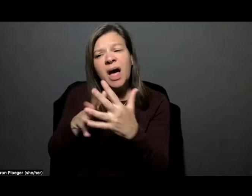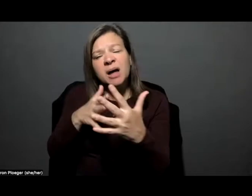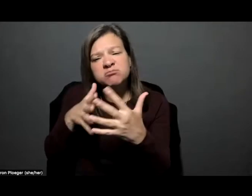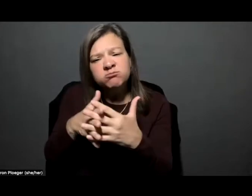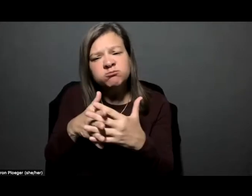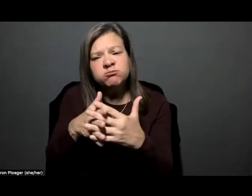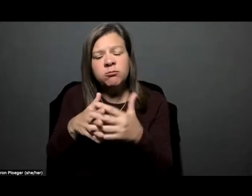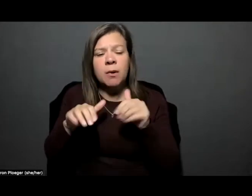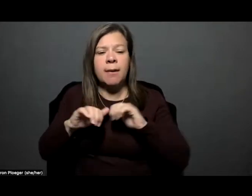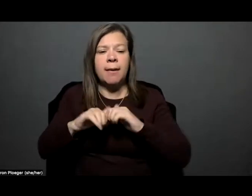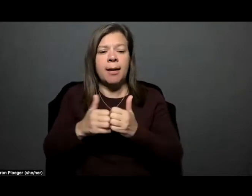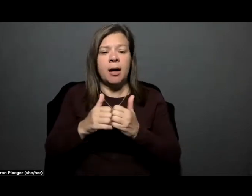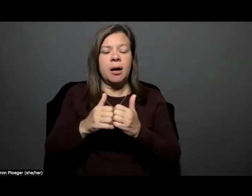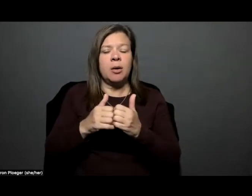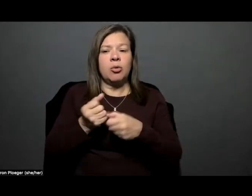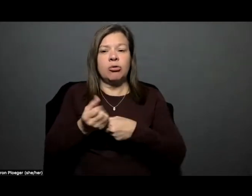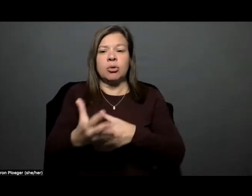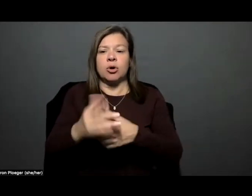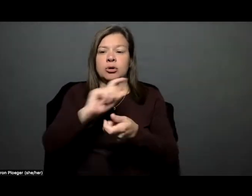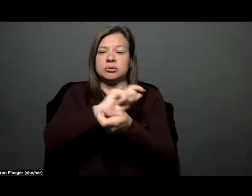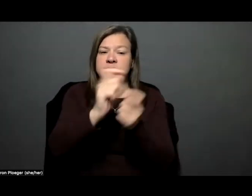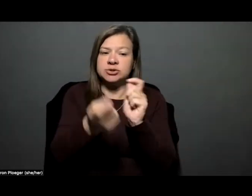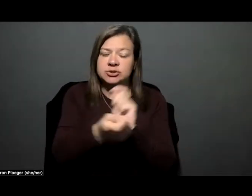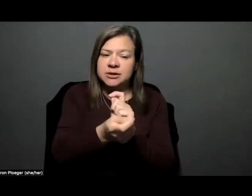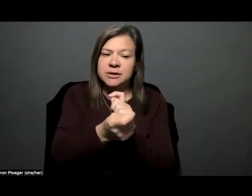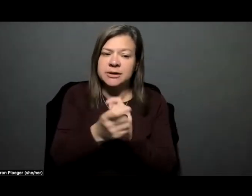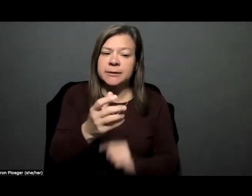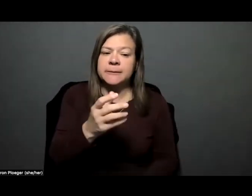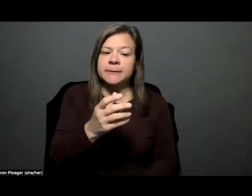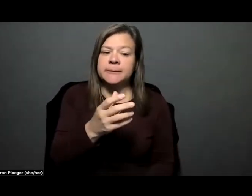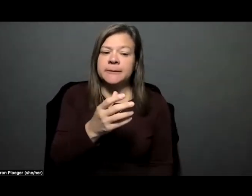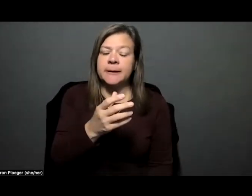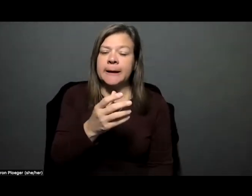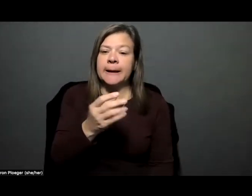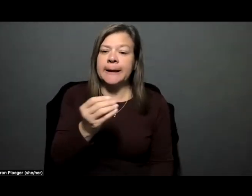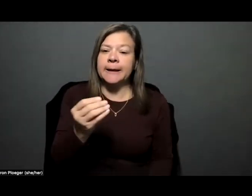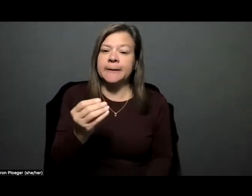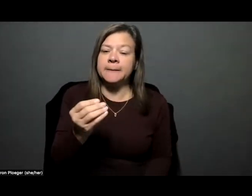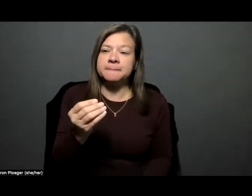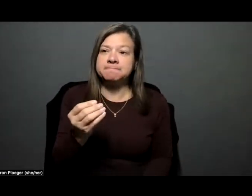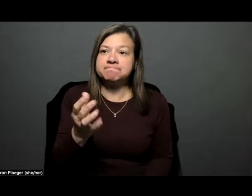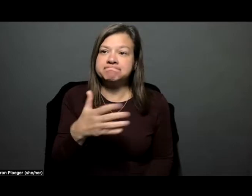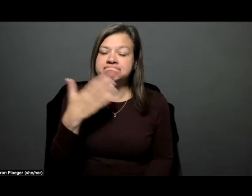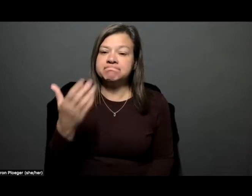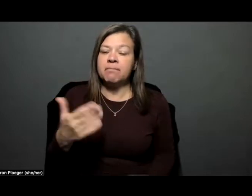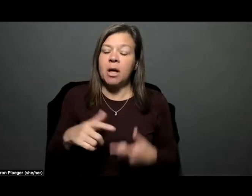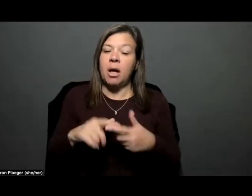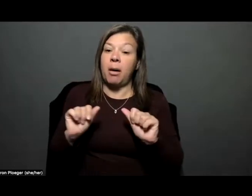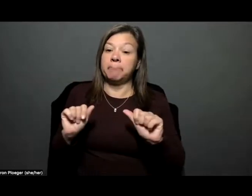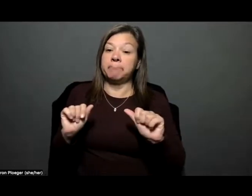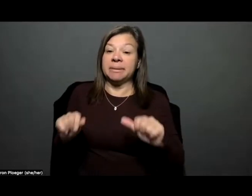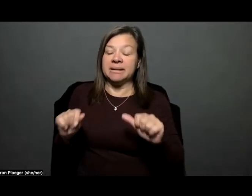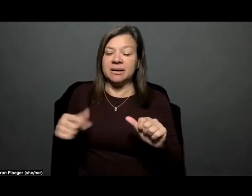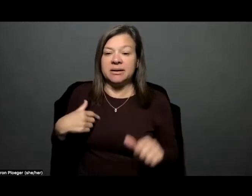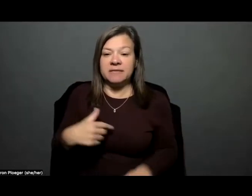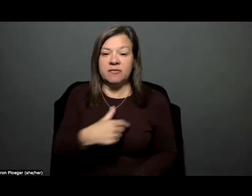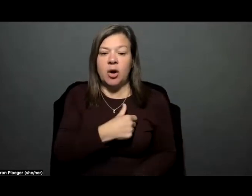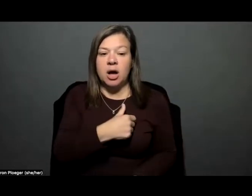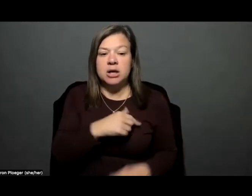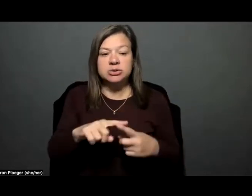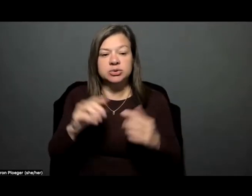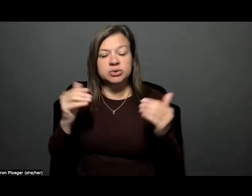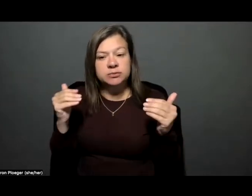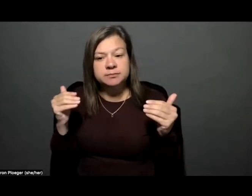about change and also the ability for us to move